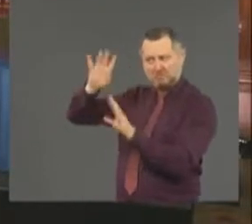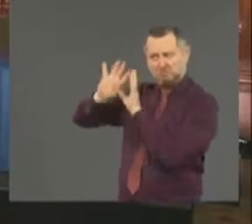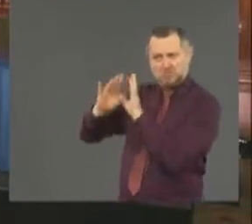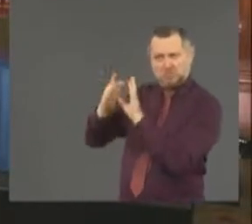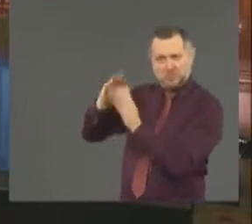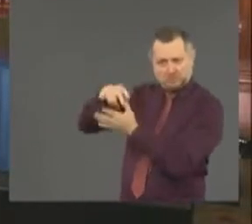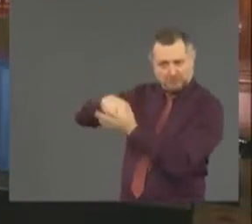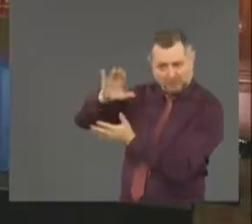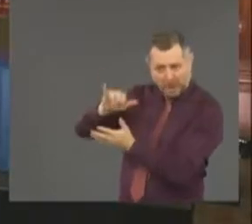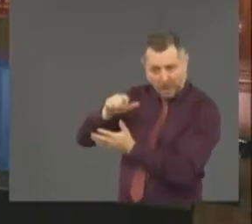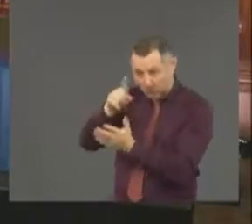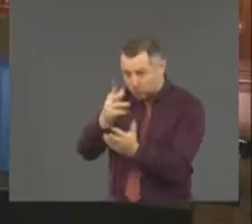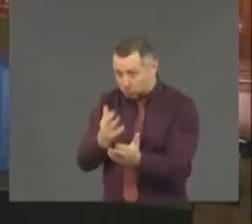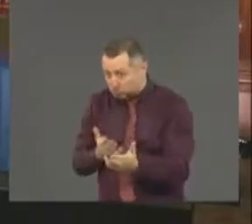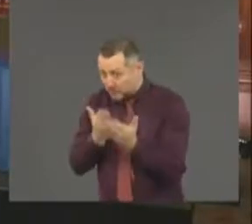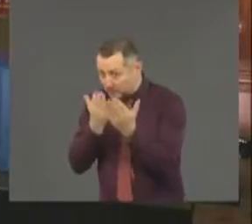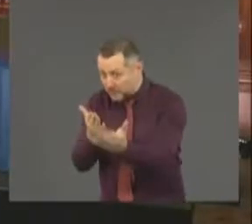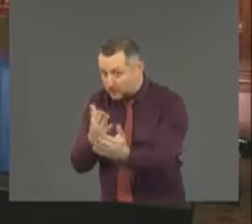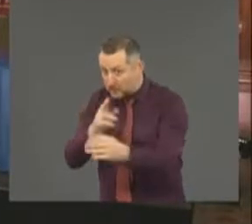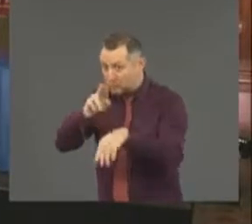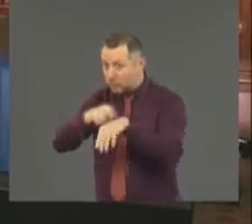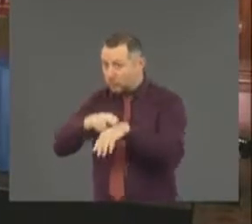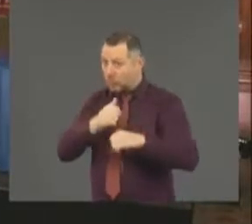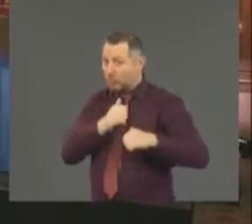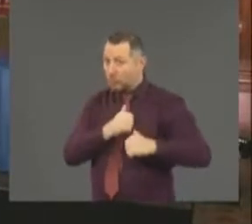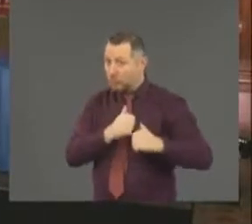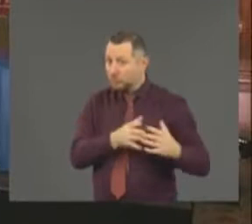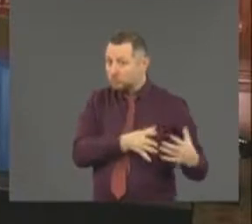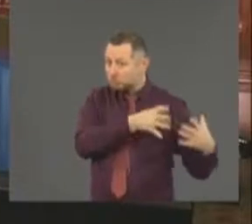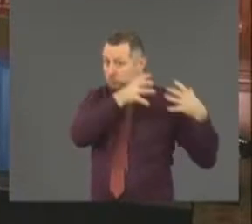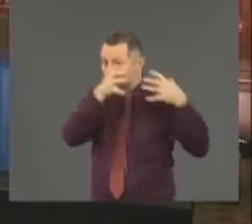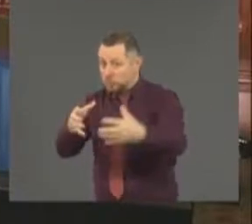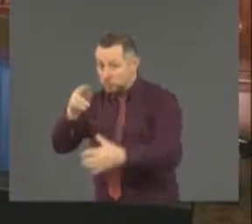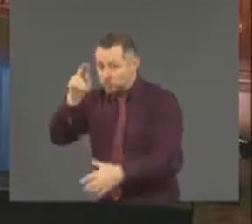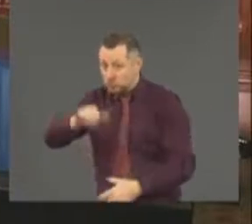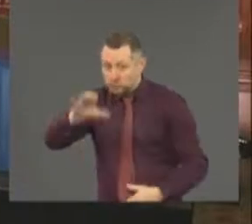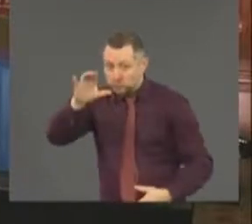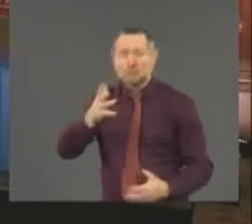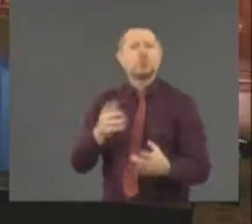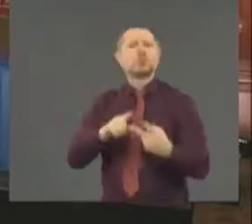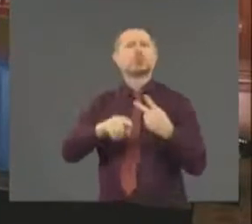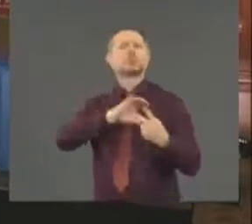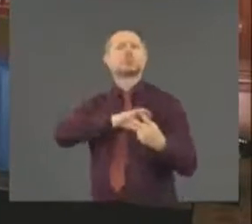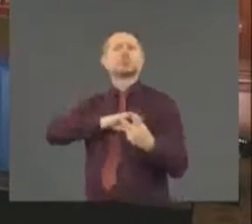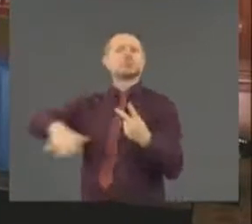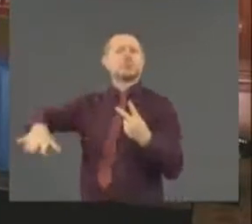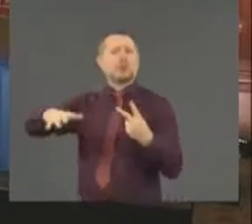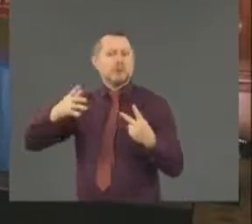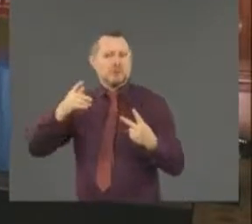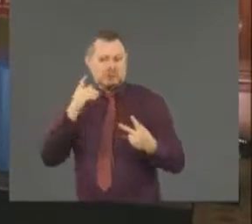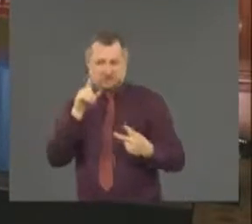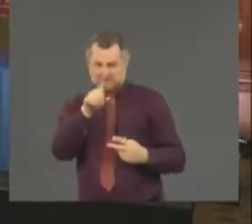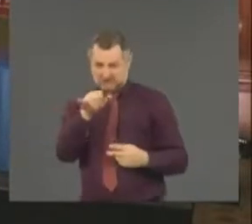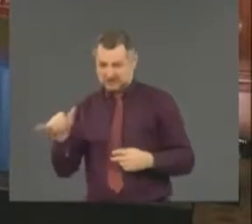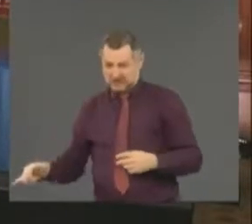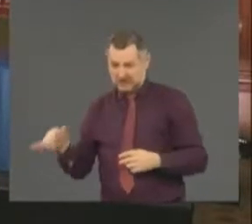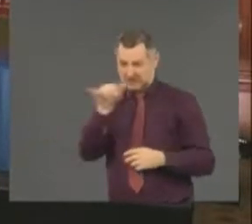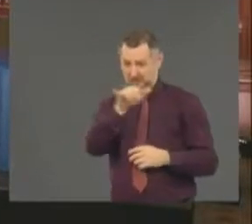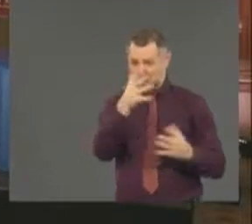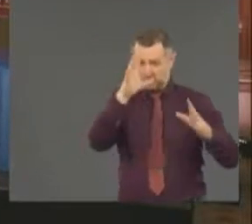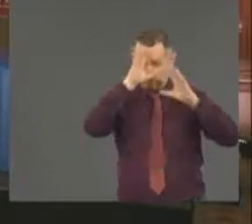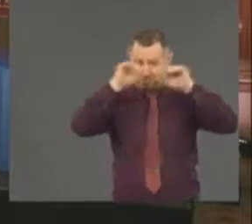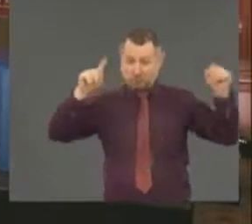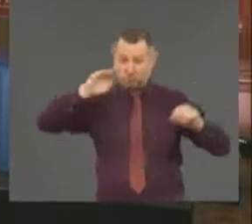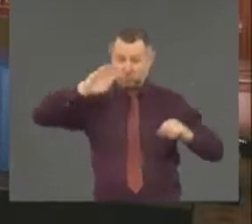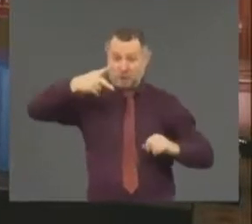that they come in to help the police in New York City? And secondly, how is that different than what President Trump said yesterday about having the